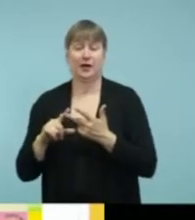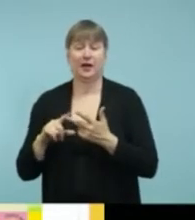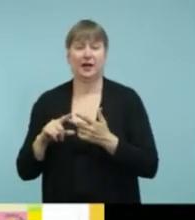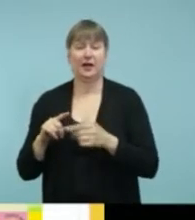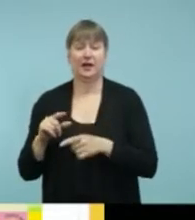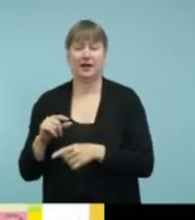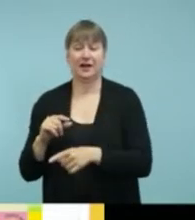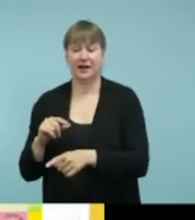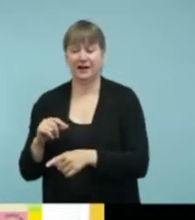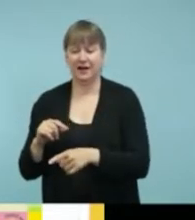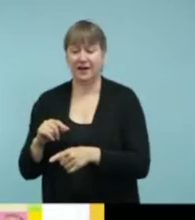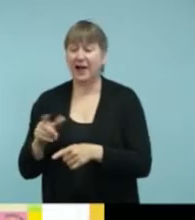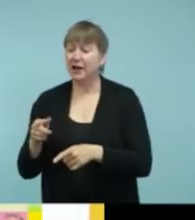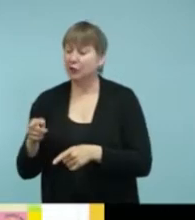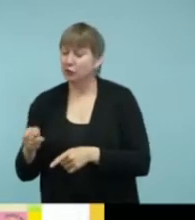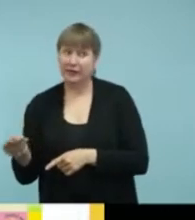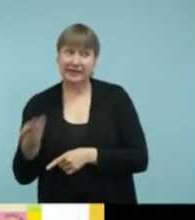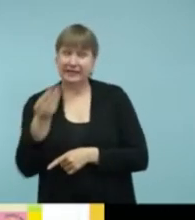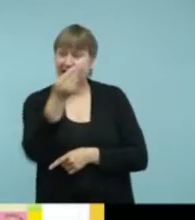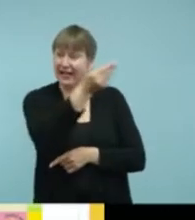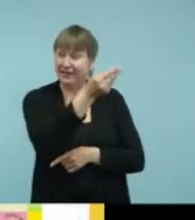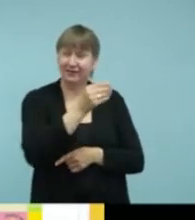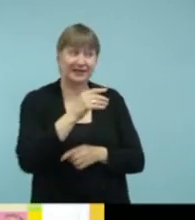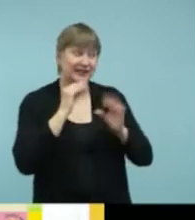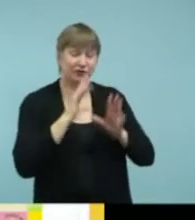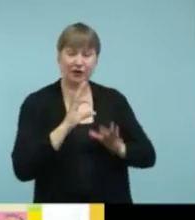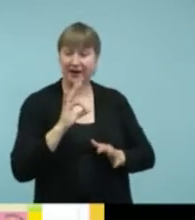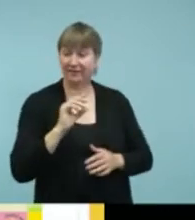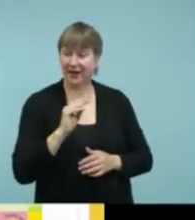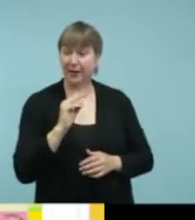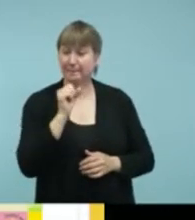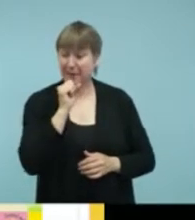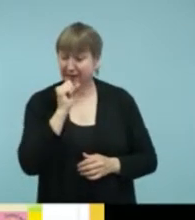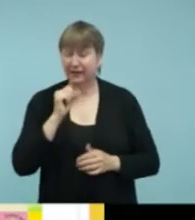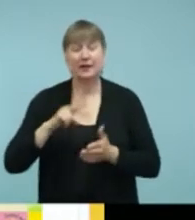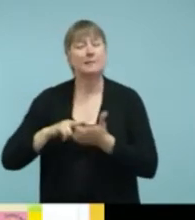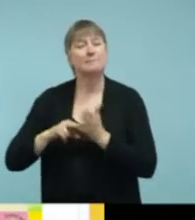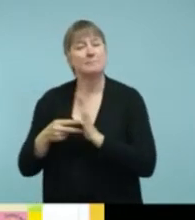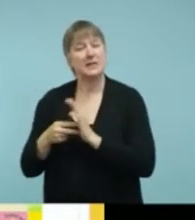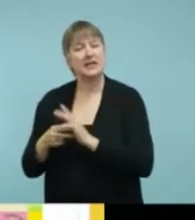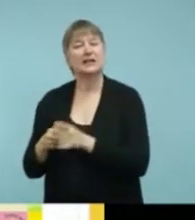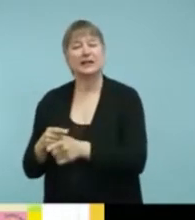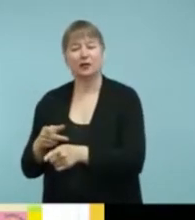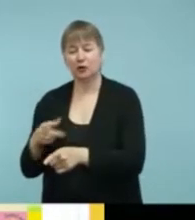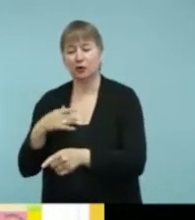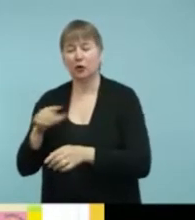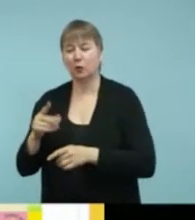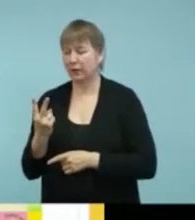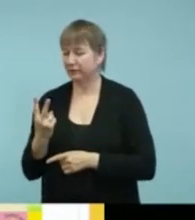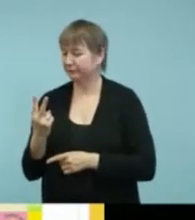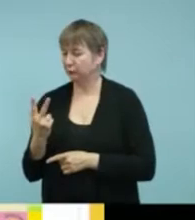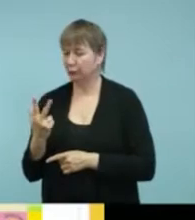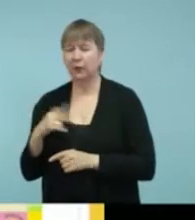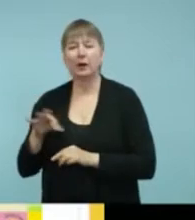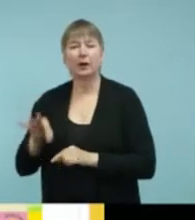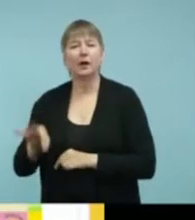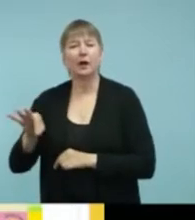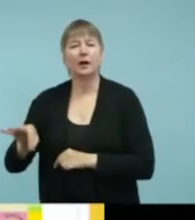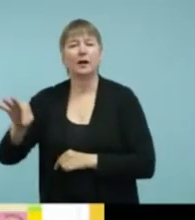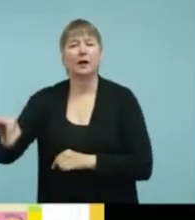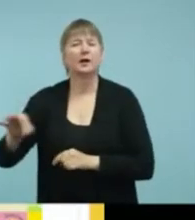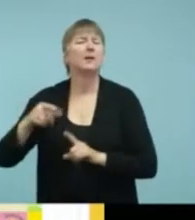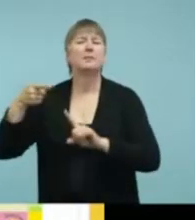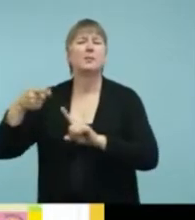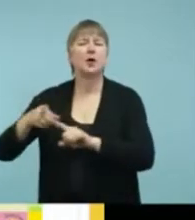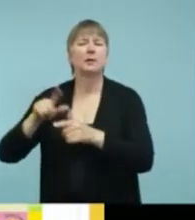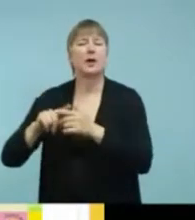move ahead three spaces. So all of the different cards and activities in this game are all related to advocacy kind of